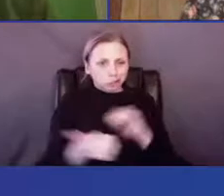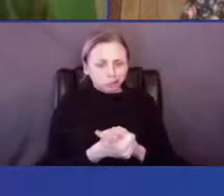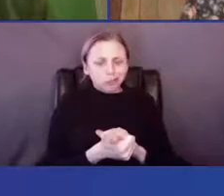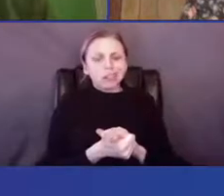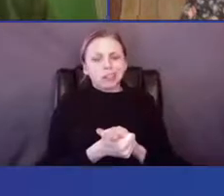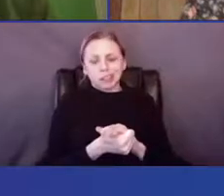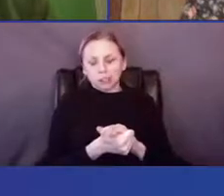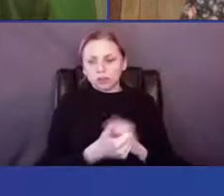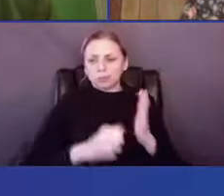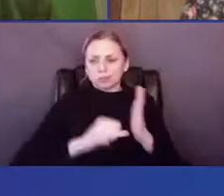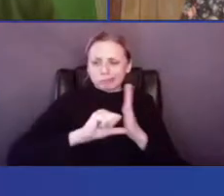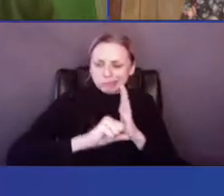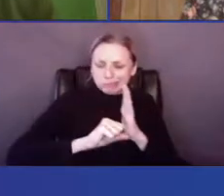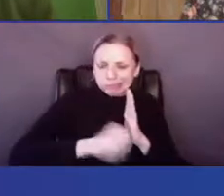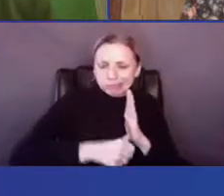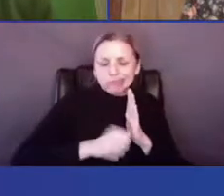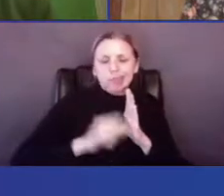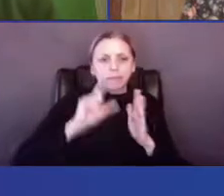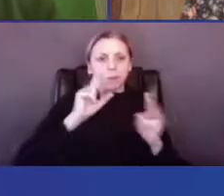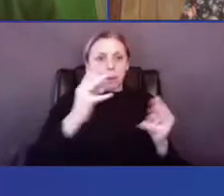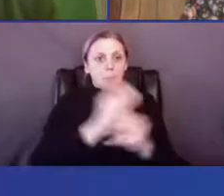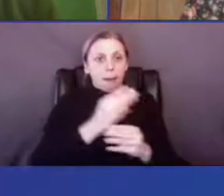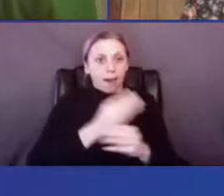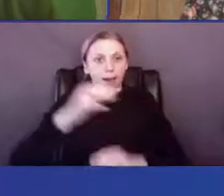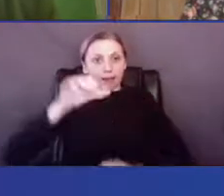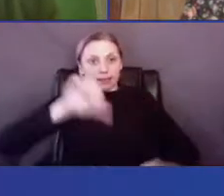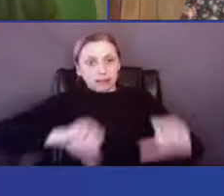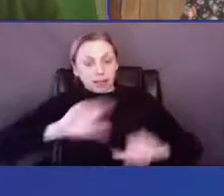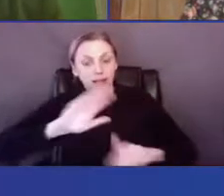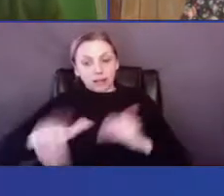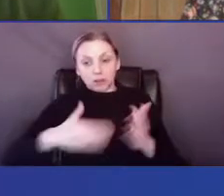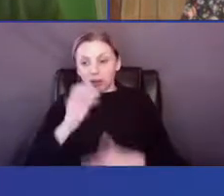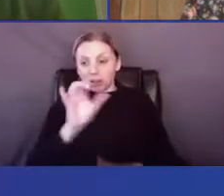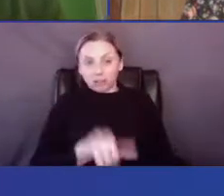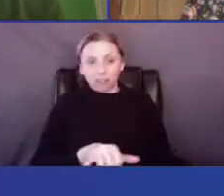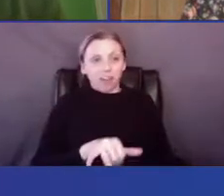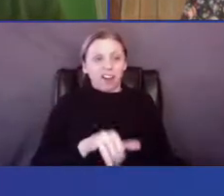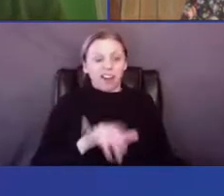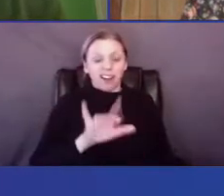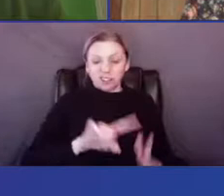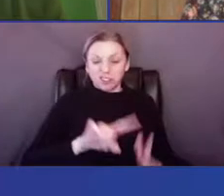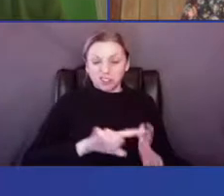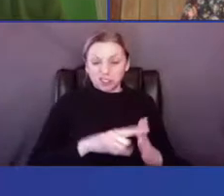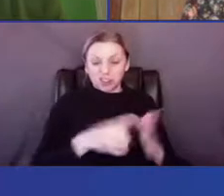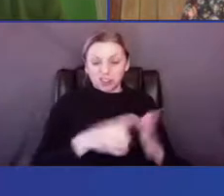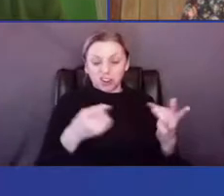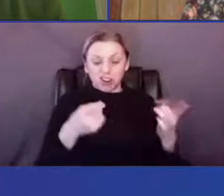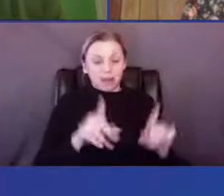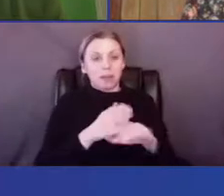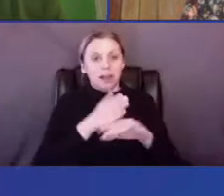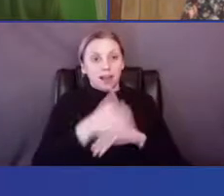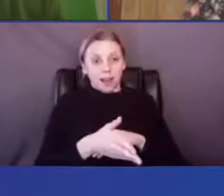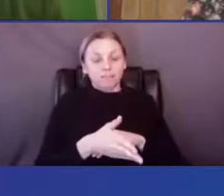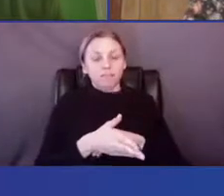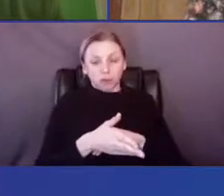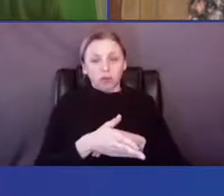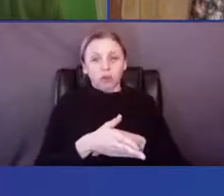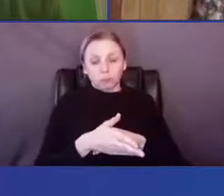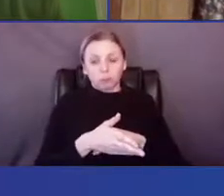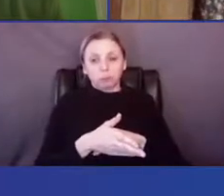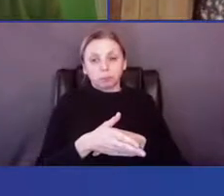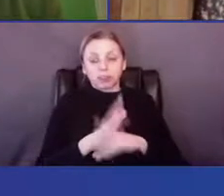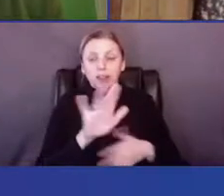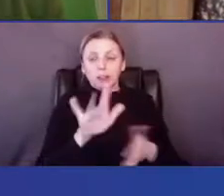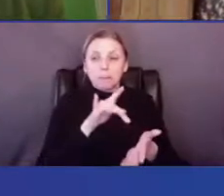emphases, uh, the, the math and the science and all of that sort of stuff that started happening after, uh, uh, the, the mid to